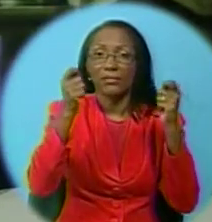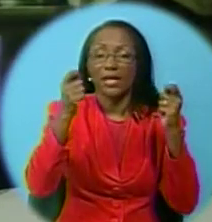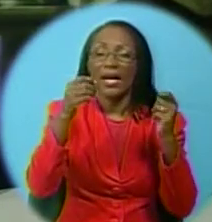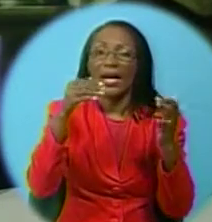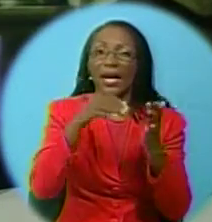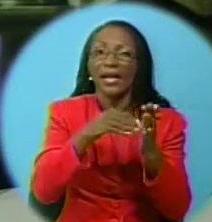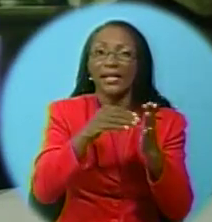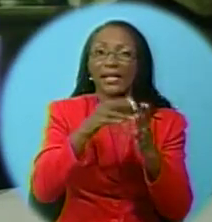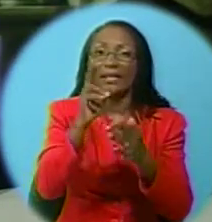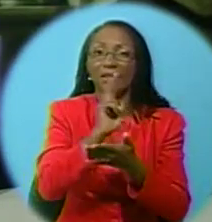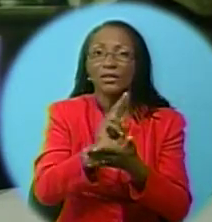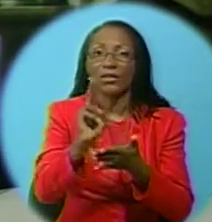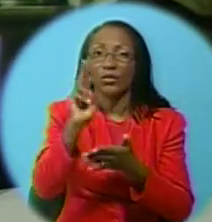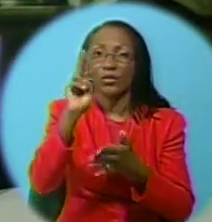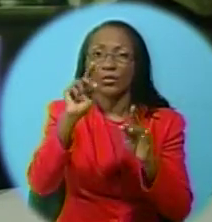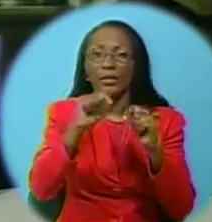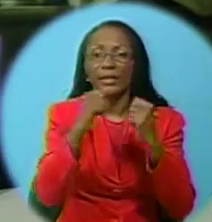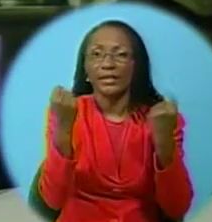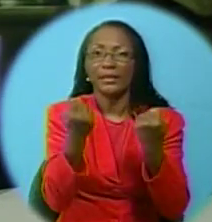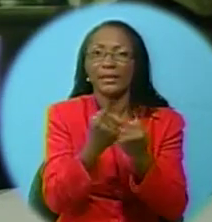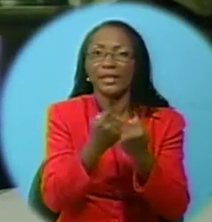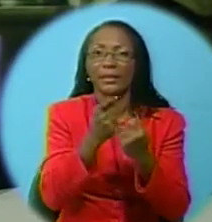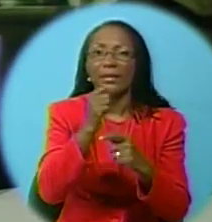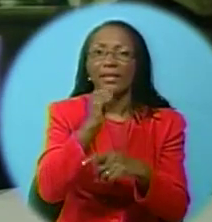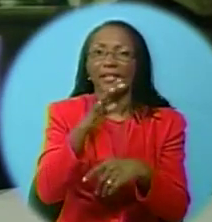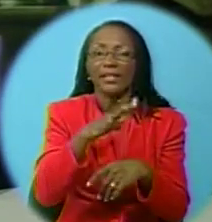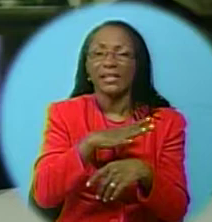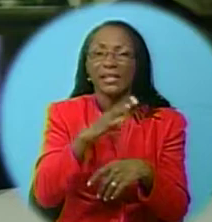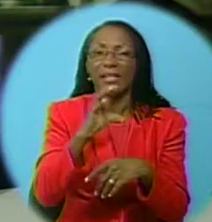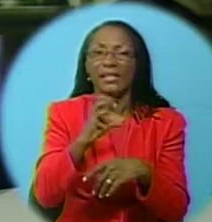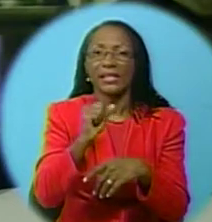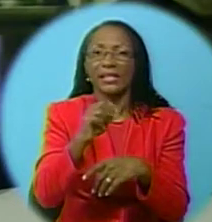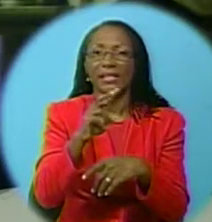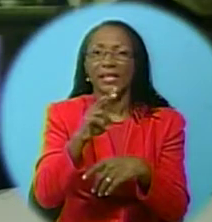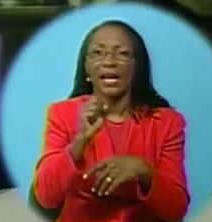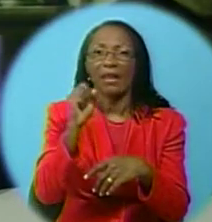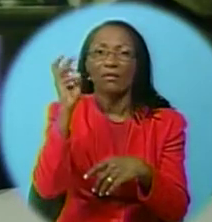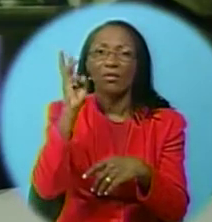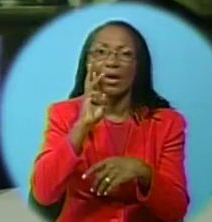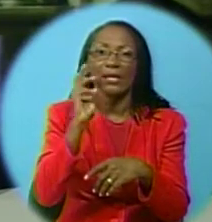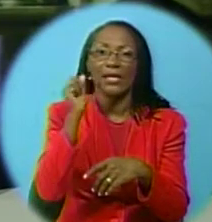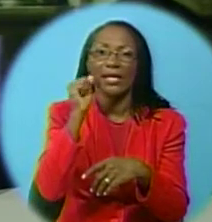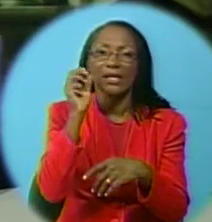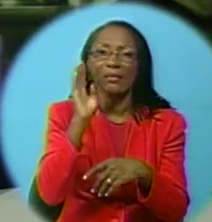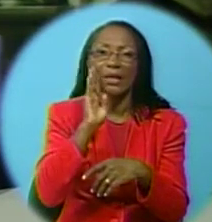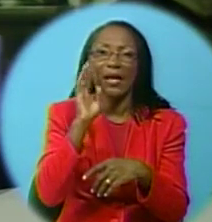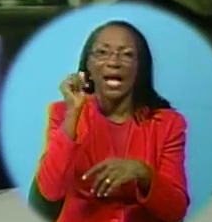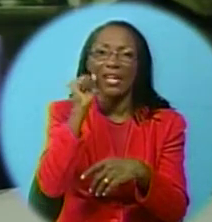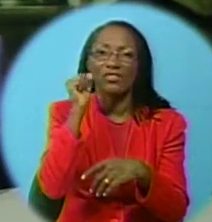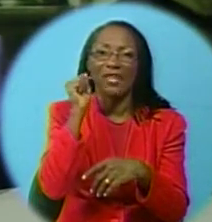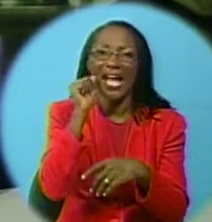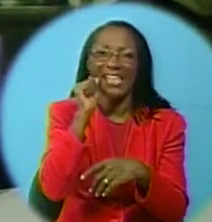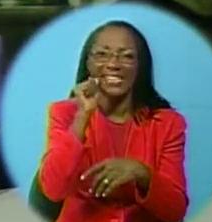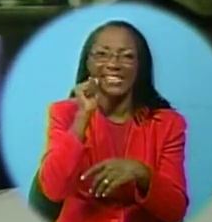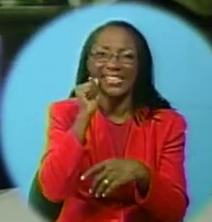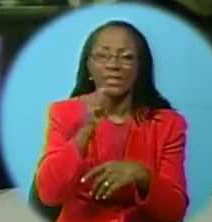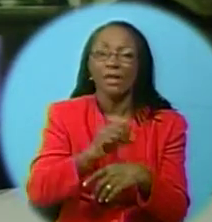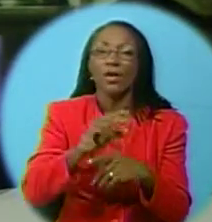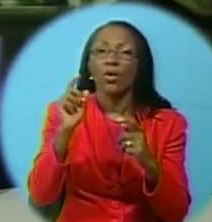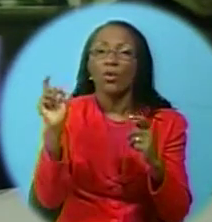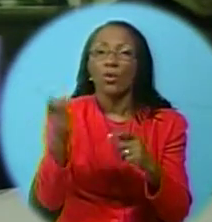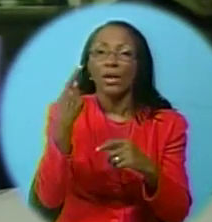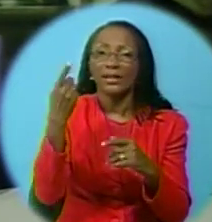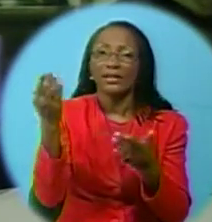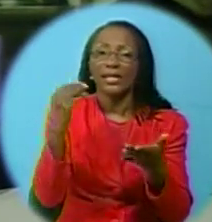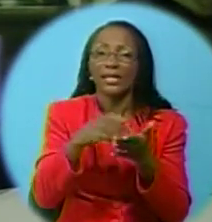Gym. The big two for the Lady Cavs, one to Agard Belgrave, and Astrid Alleyn, were once again the difference as the champs won 58